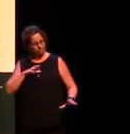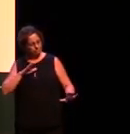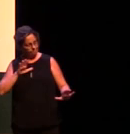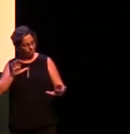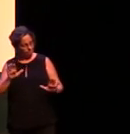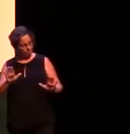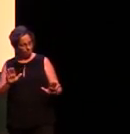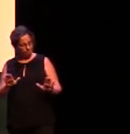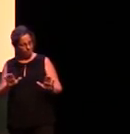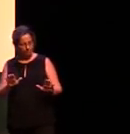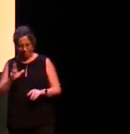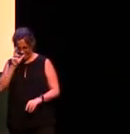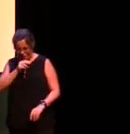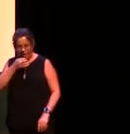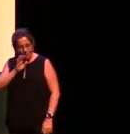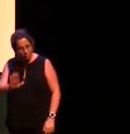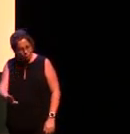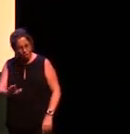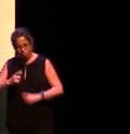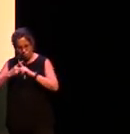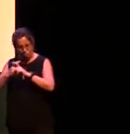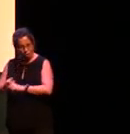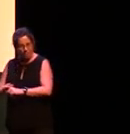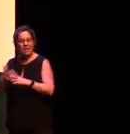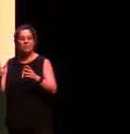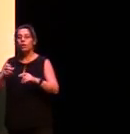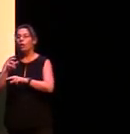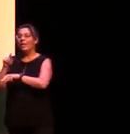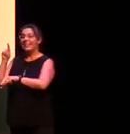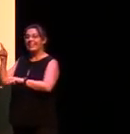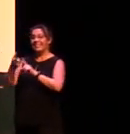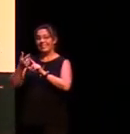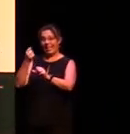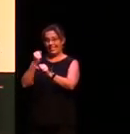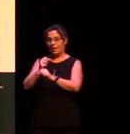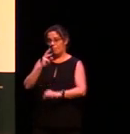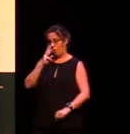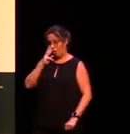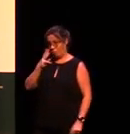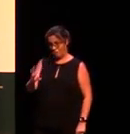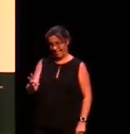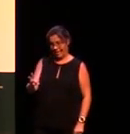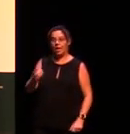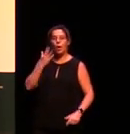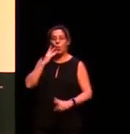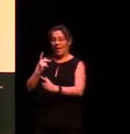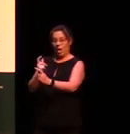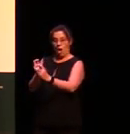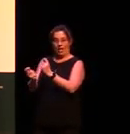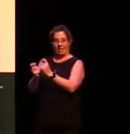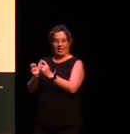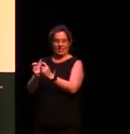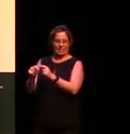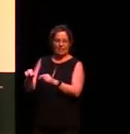the language of really quite young children so here's an example of a three year old and I'll play this excerpt when I tested this in the theatre